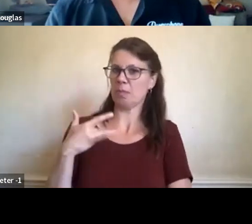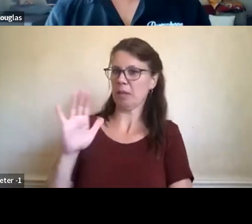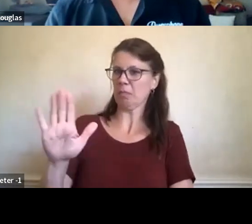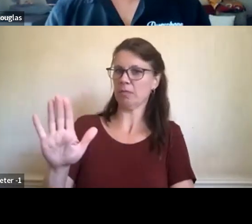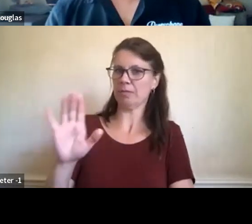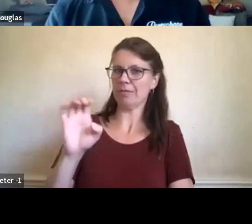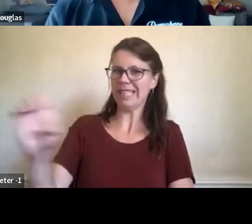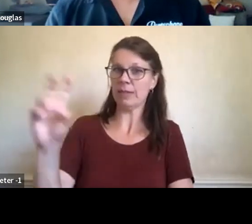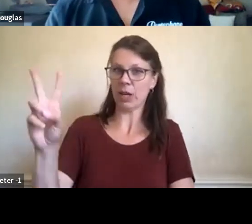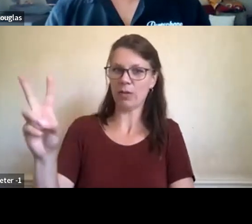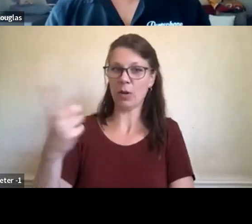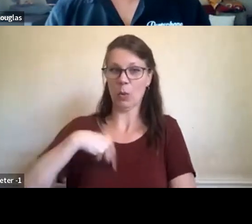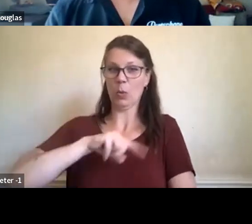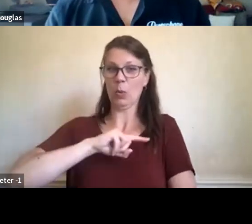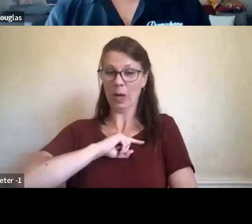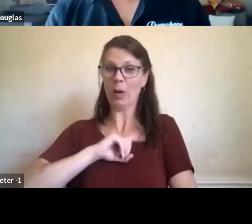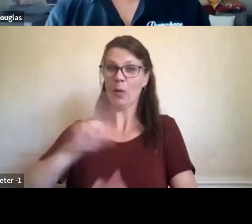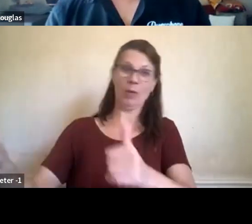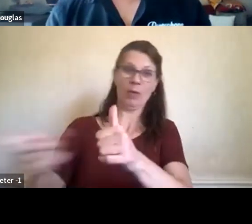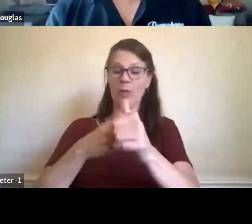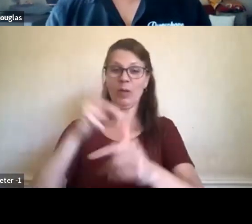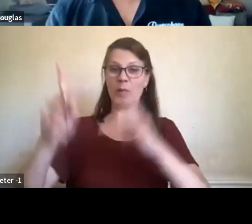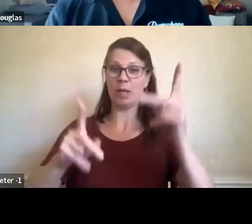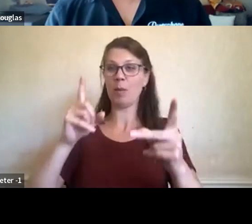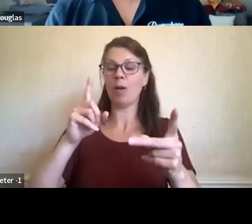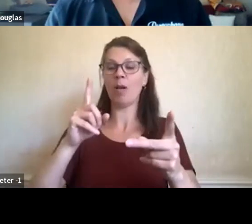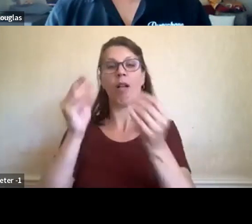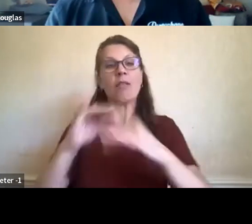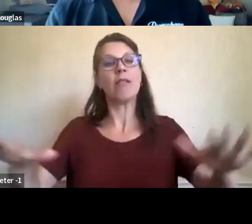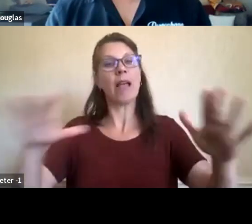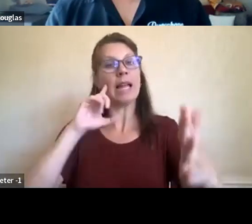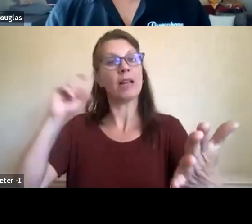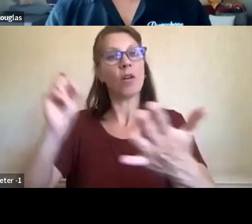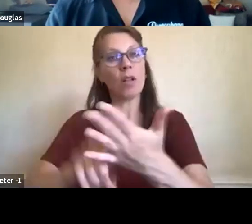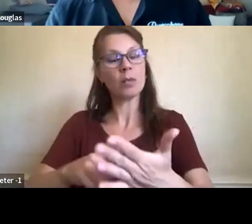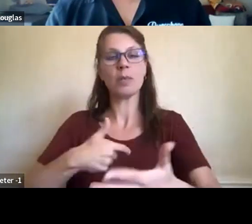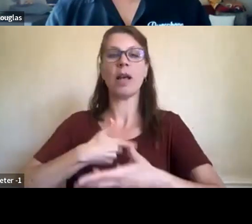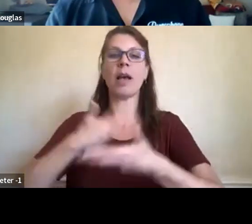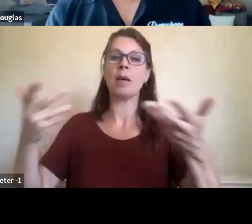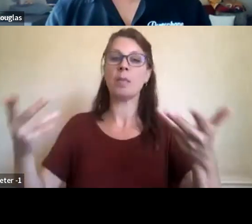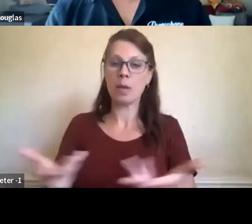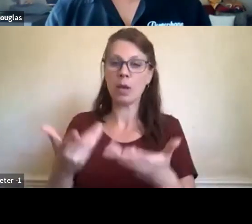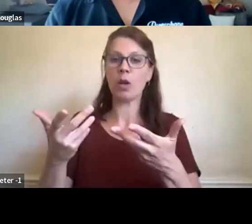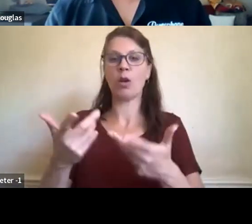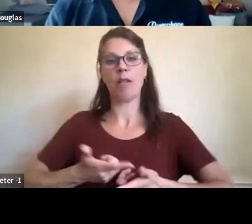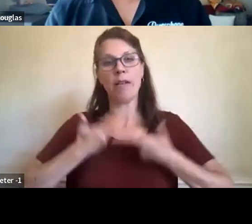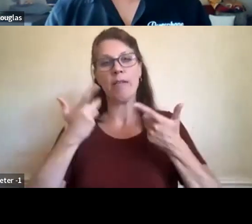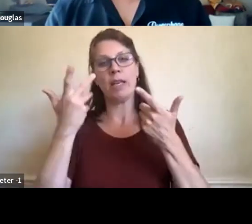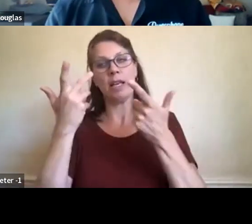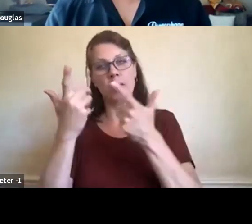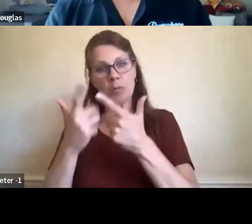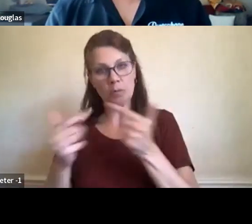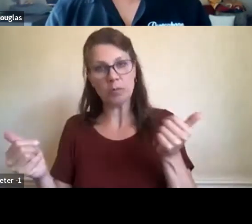original people that did land acknowledgments. We've always done like, we've always acknowledged that we are visitors